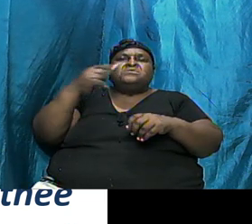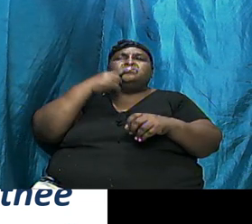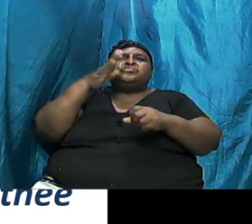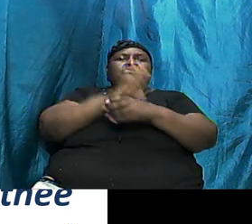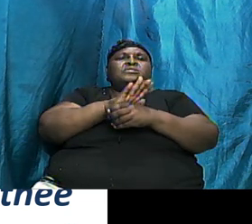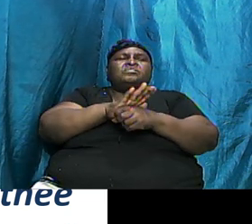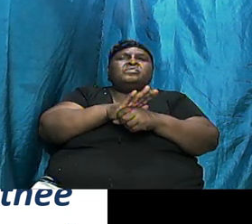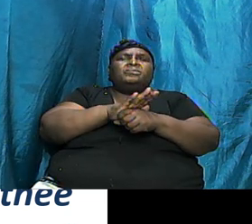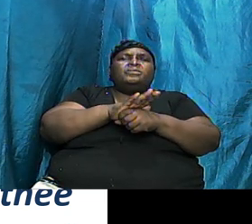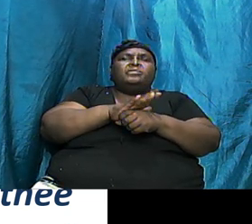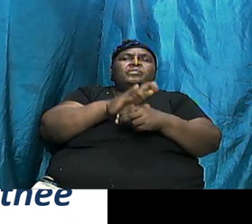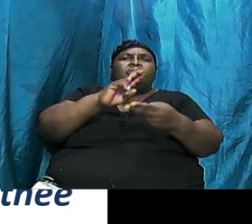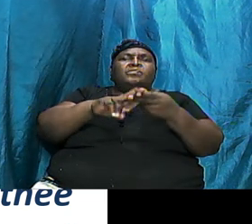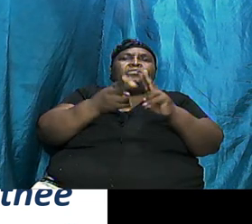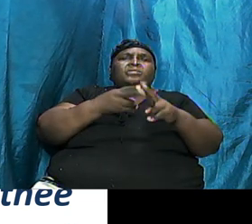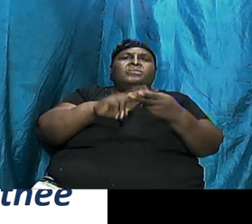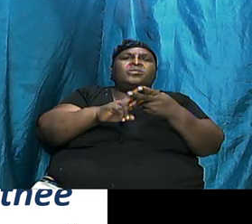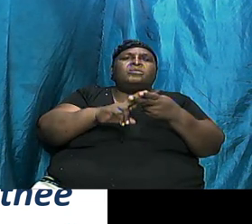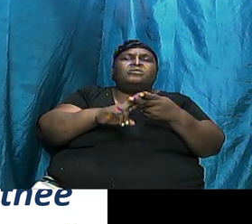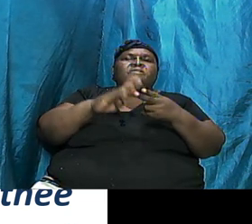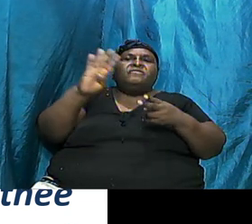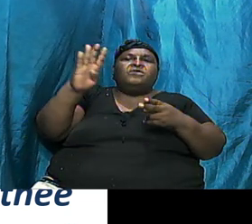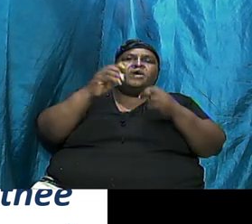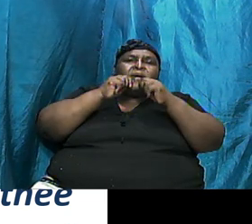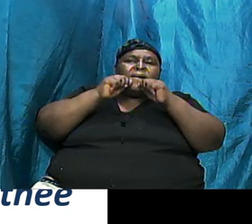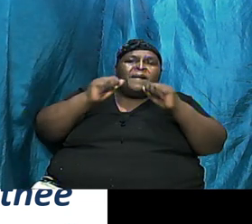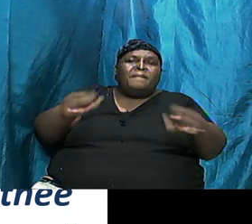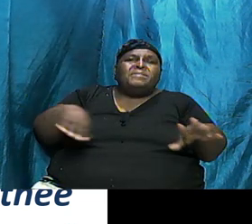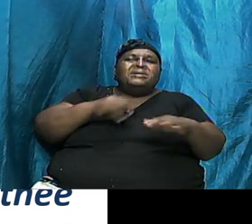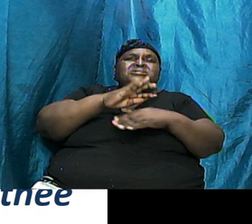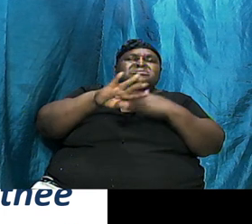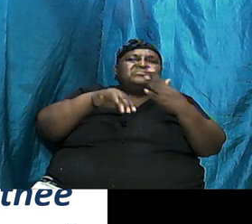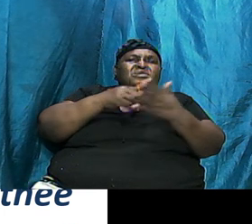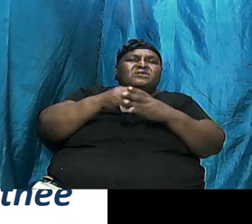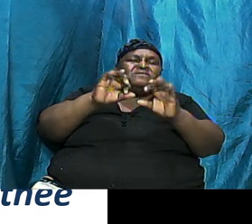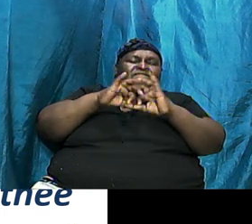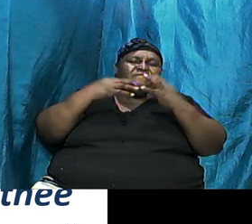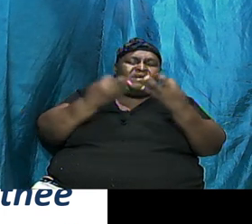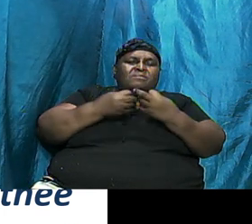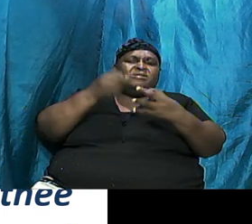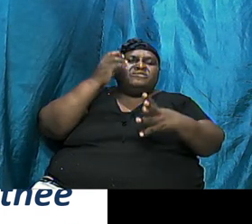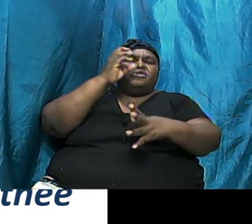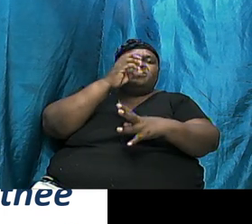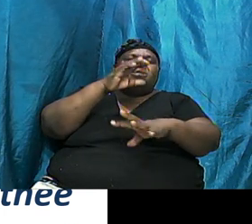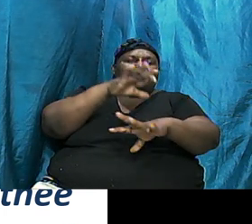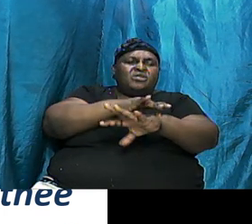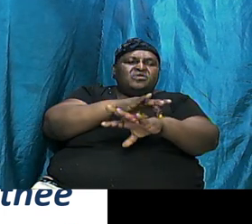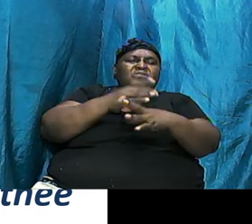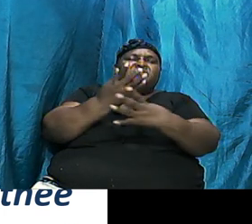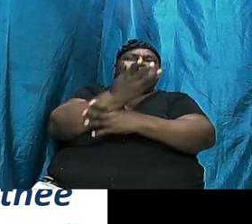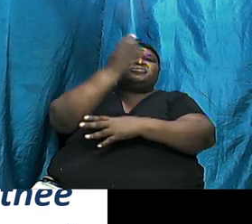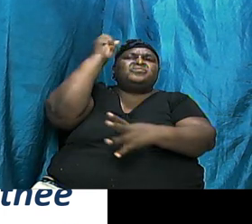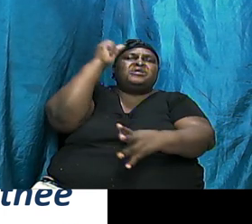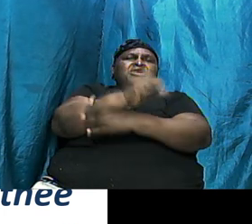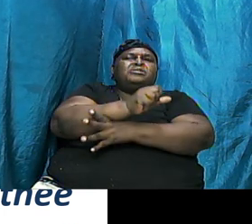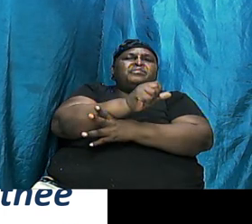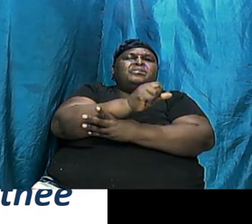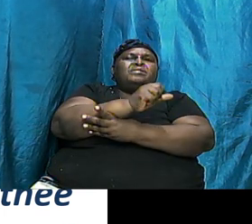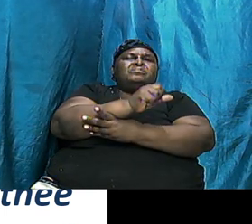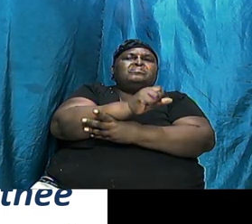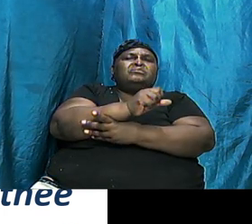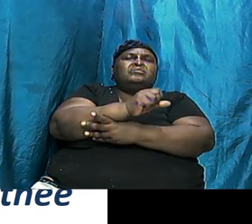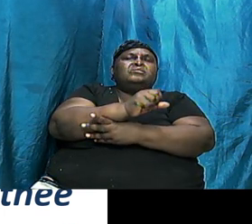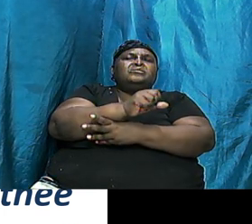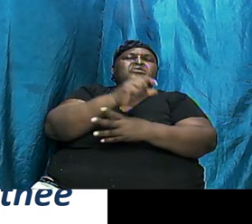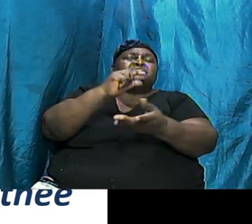Number Four To Bless All The Nations All The Families Of The Earth Through Him The Messianic Promise And So Genesis